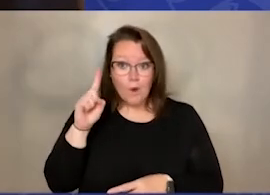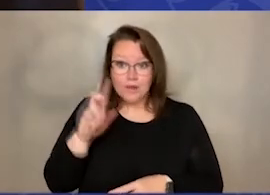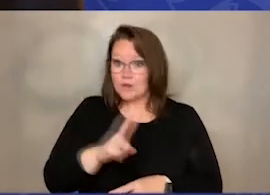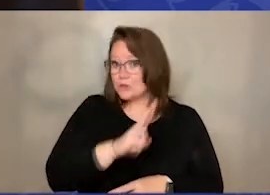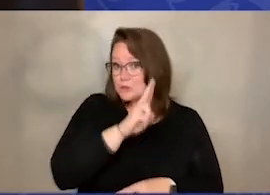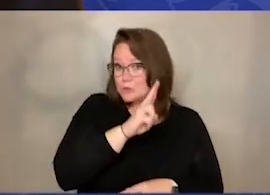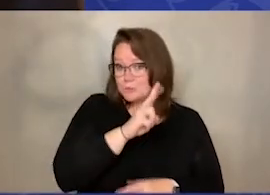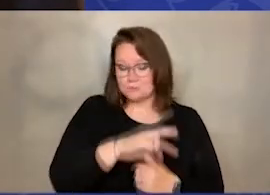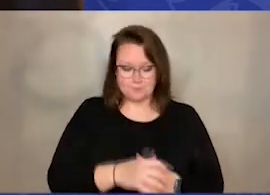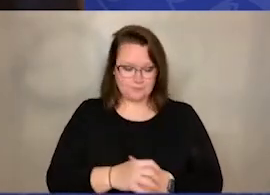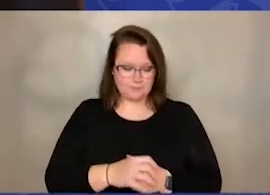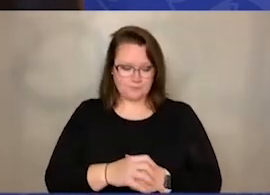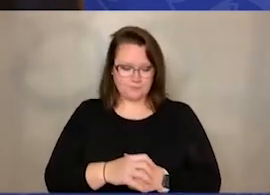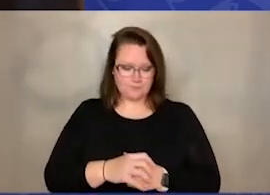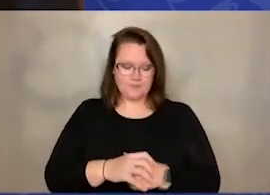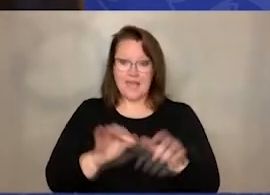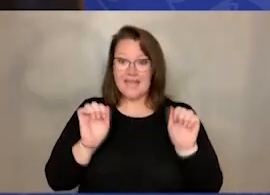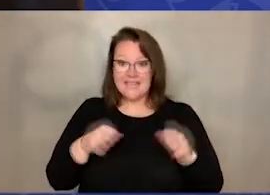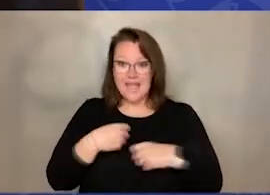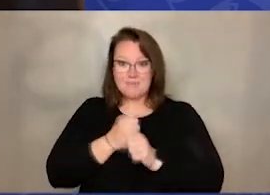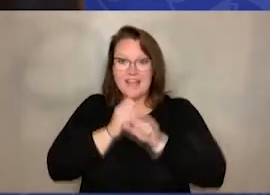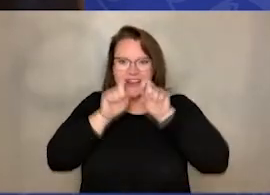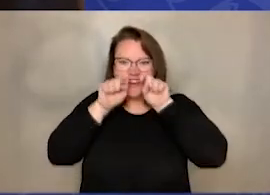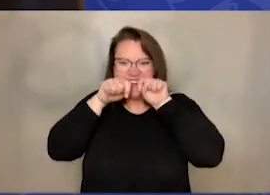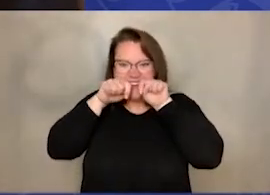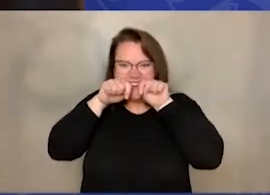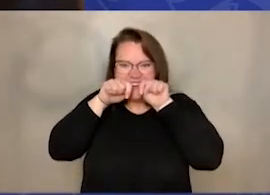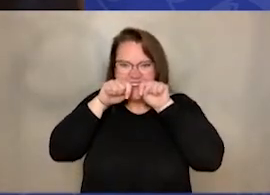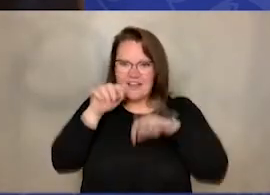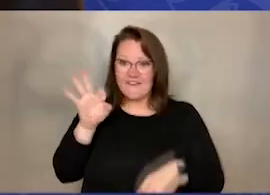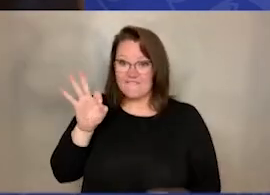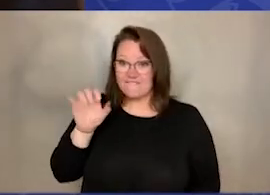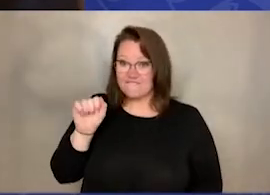And I can draw my fangs. Fangs are triangle shapes.